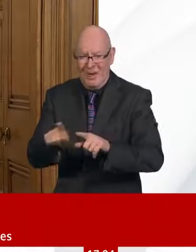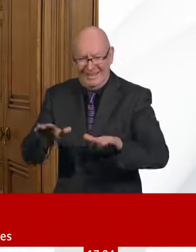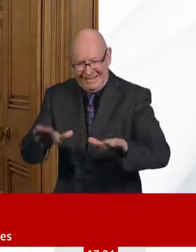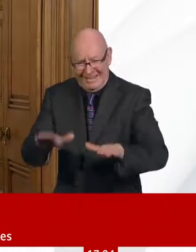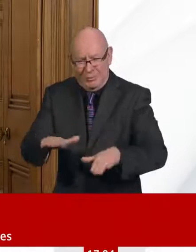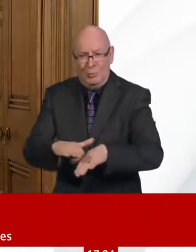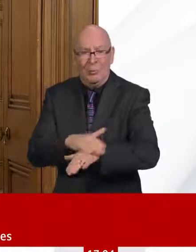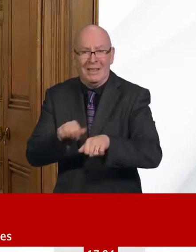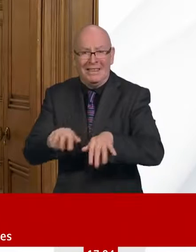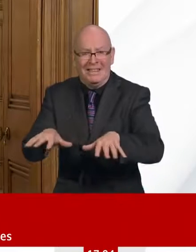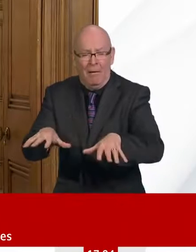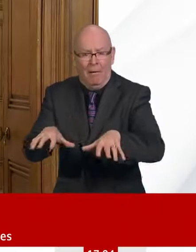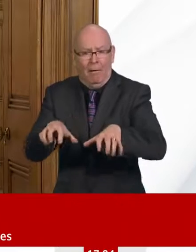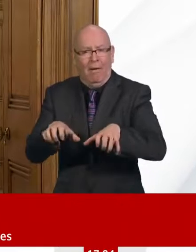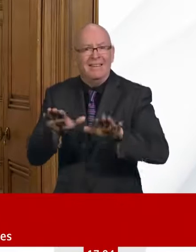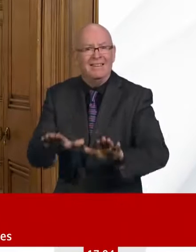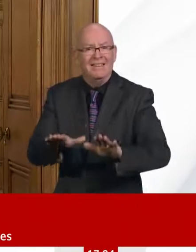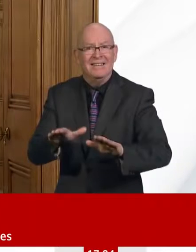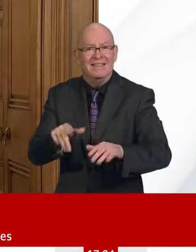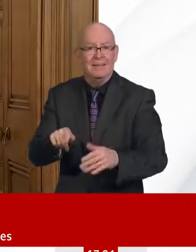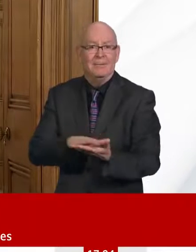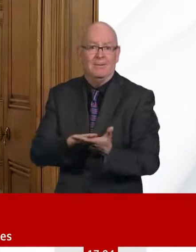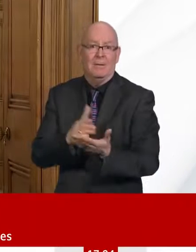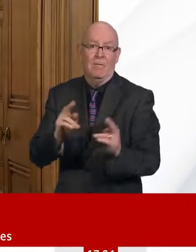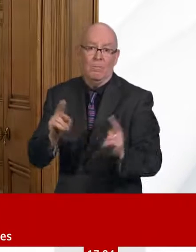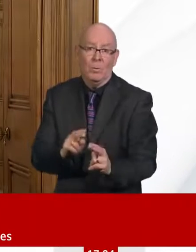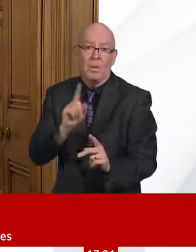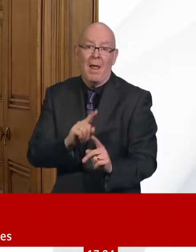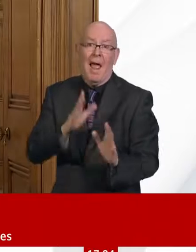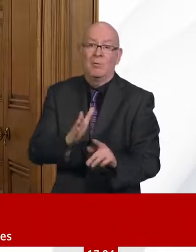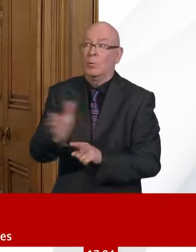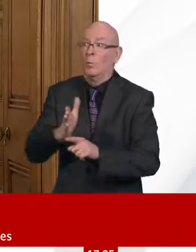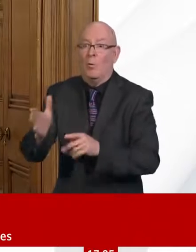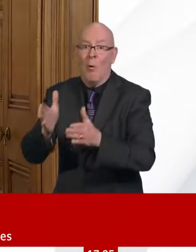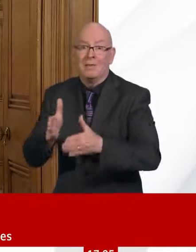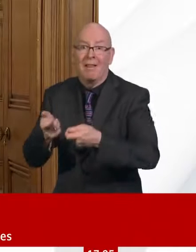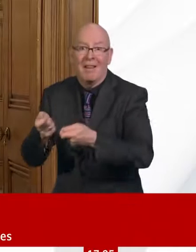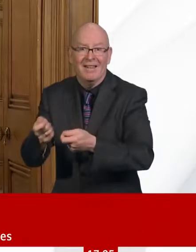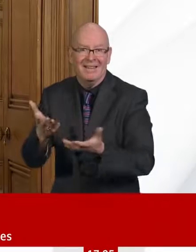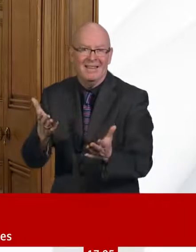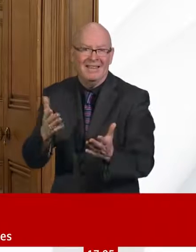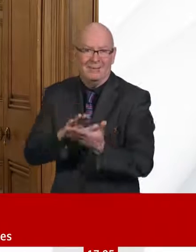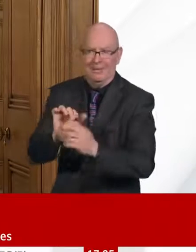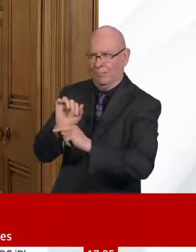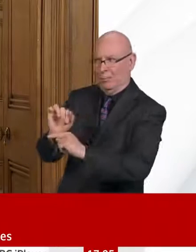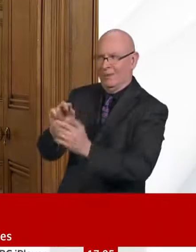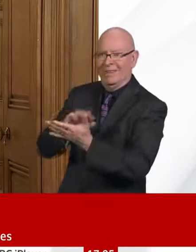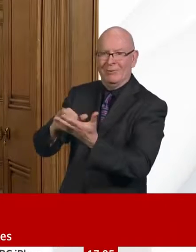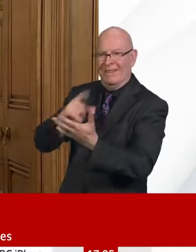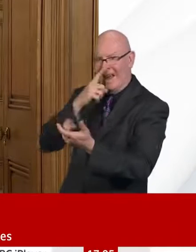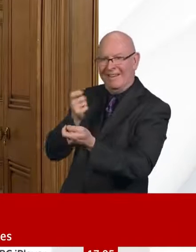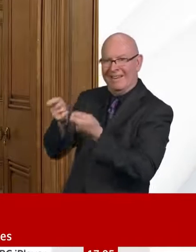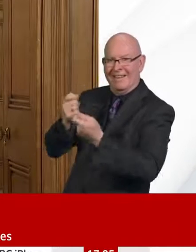an extra £14.5 billion in recent weeks. We are taking action to increase NHS